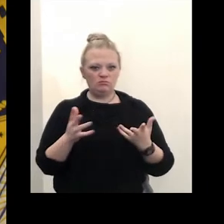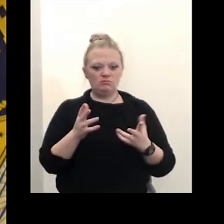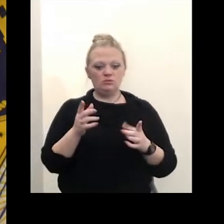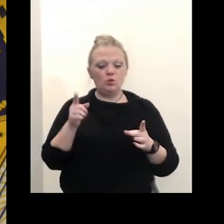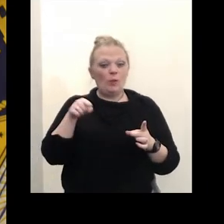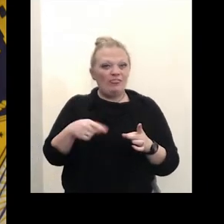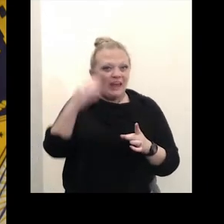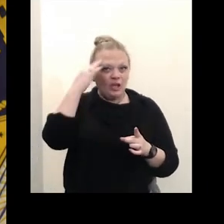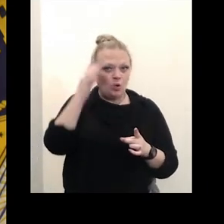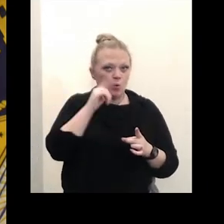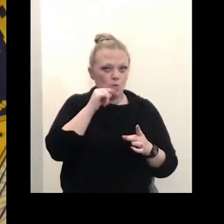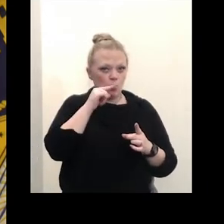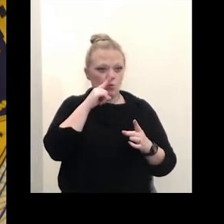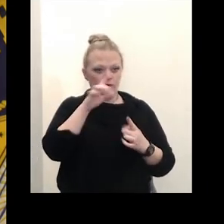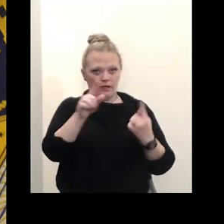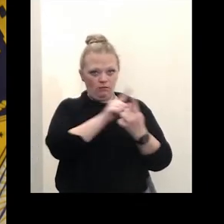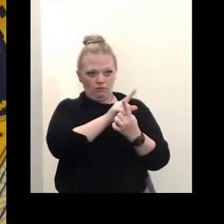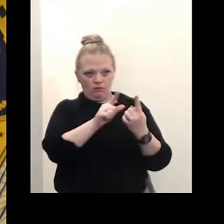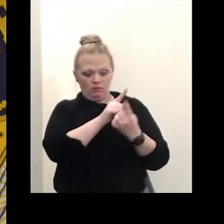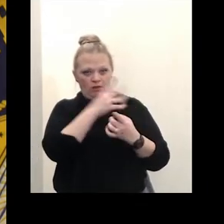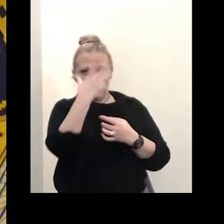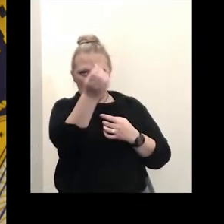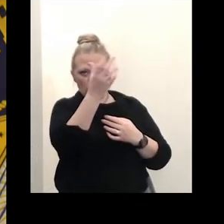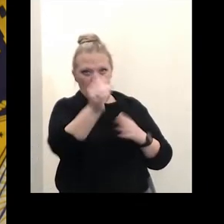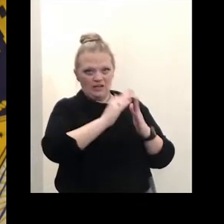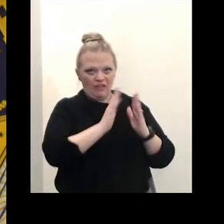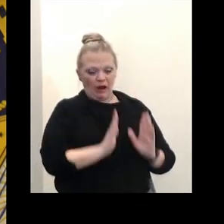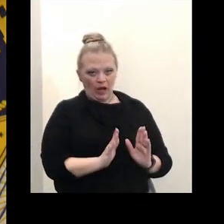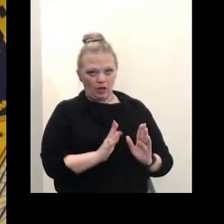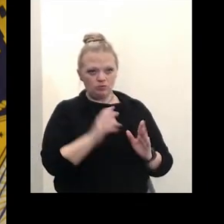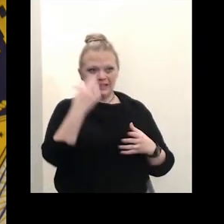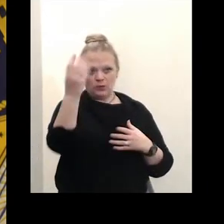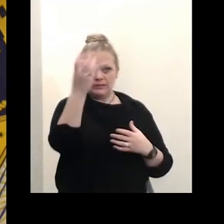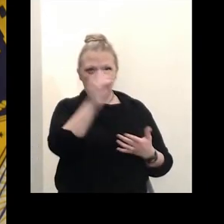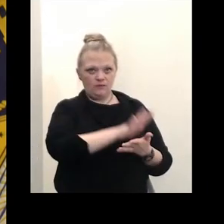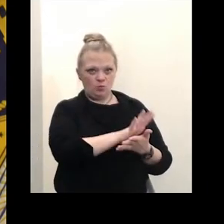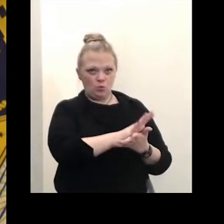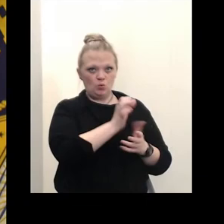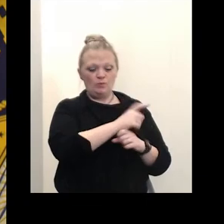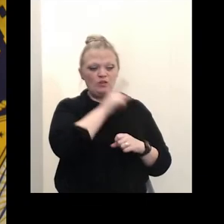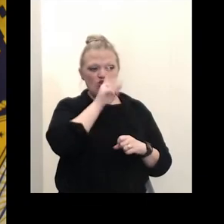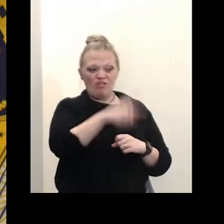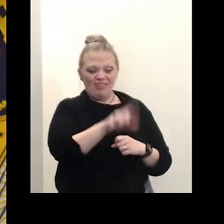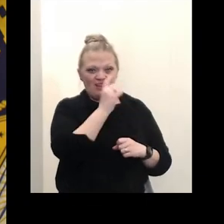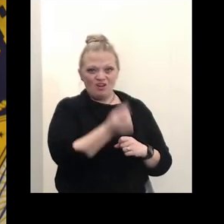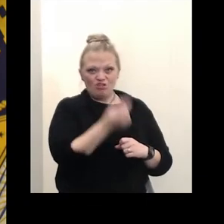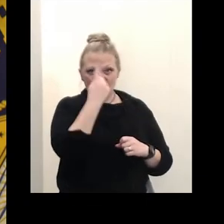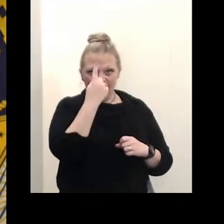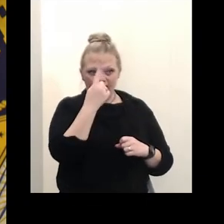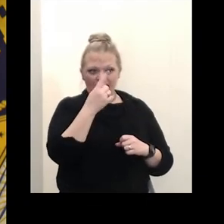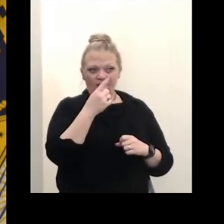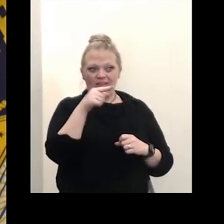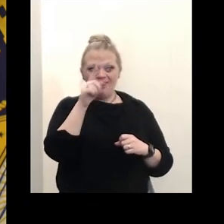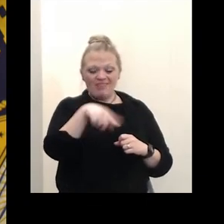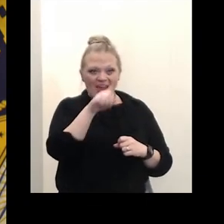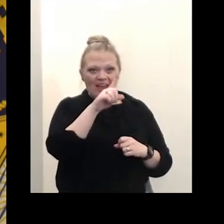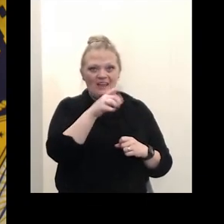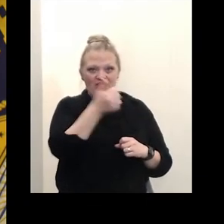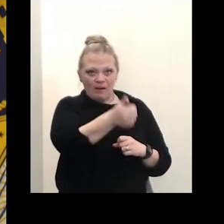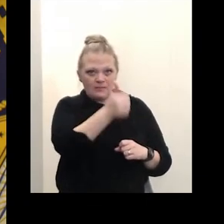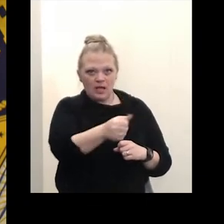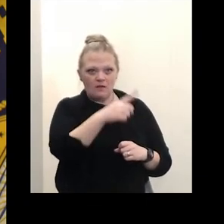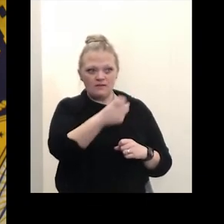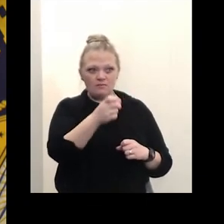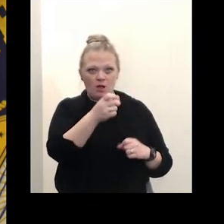are in the community that are outside the household or outside schools and making sure that they understand that they need to notify themselves uh their